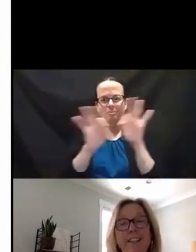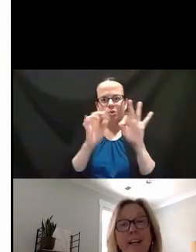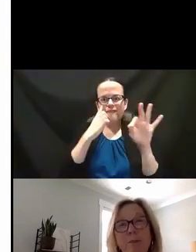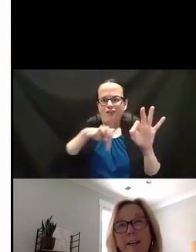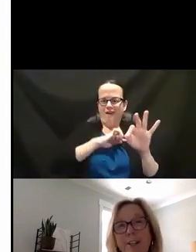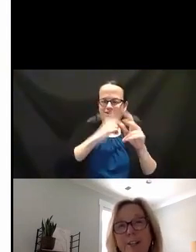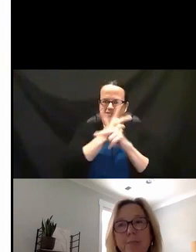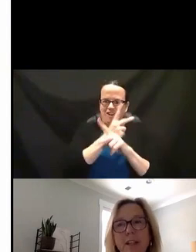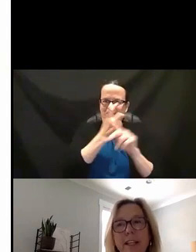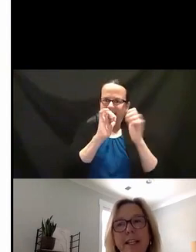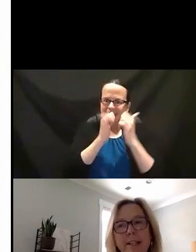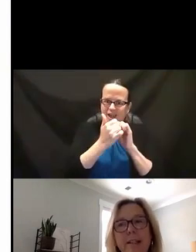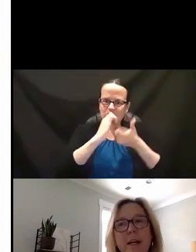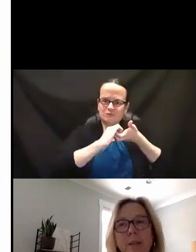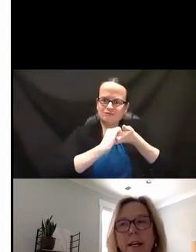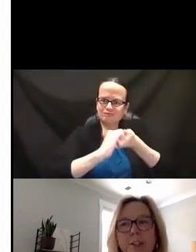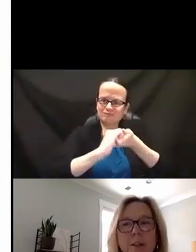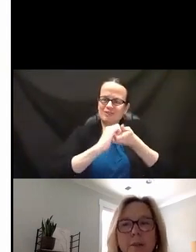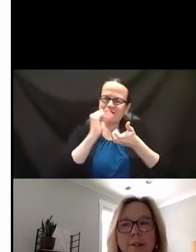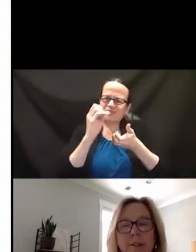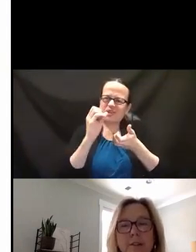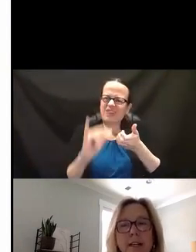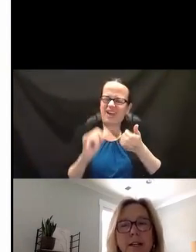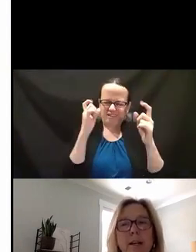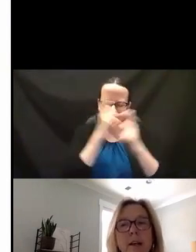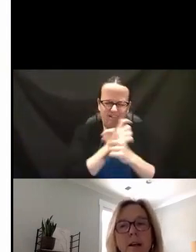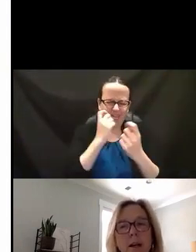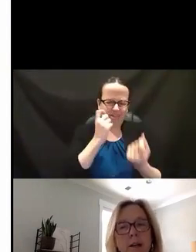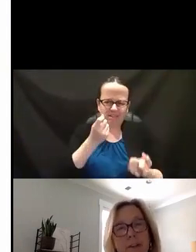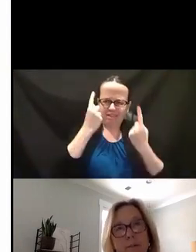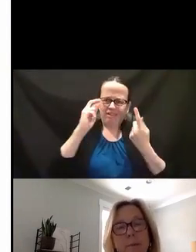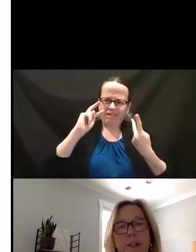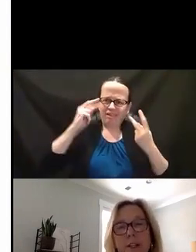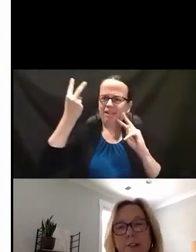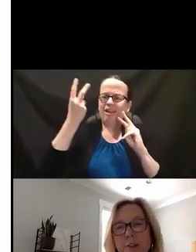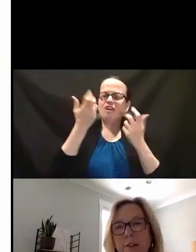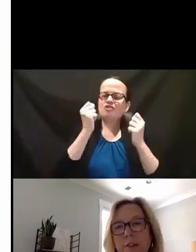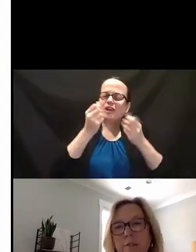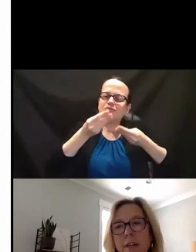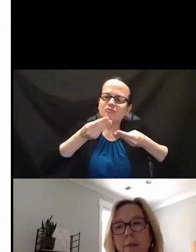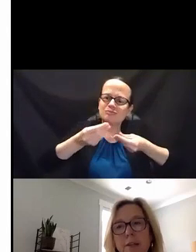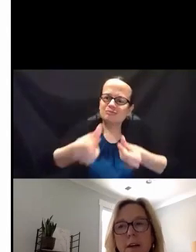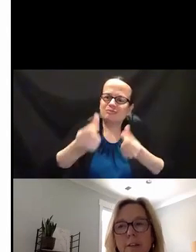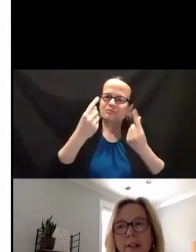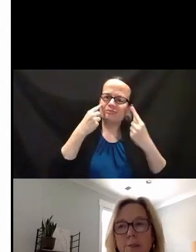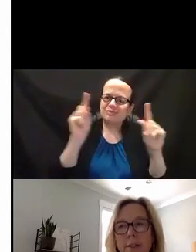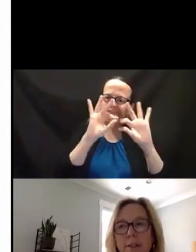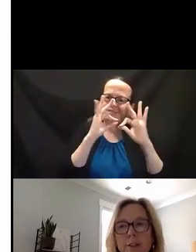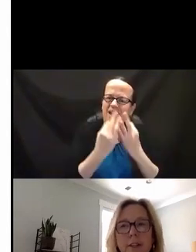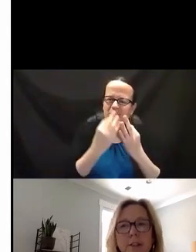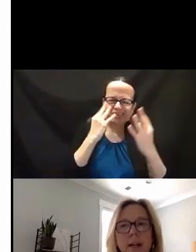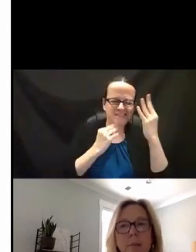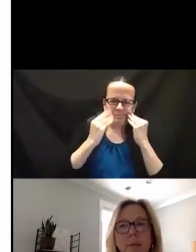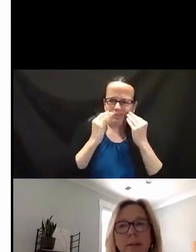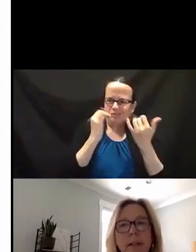collaboration to really ease the complication and misunderstanding of information that students and families often experience